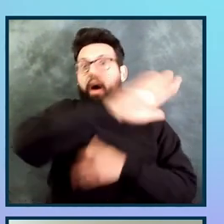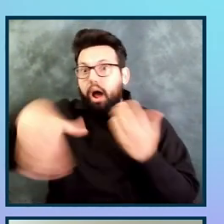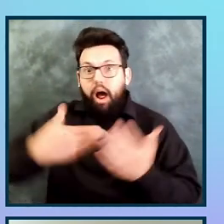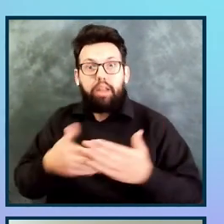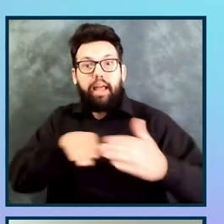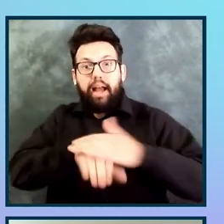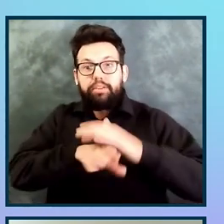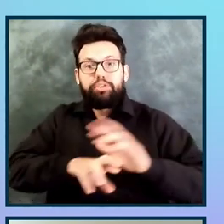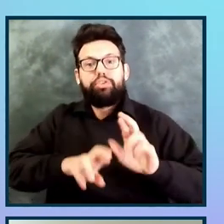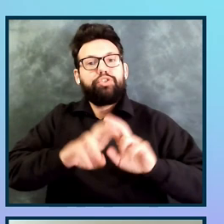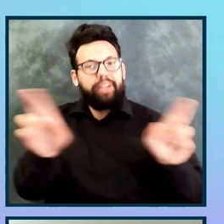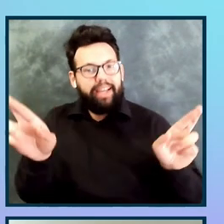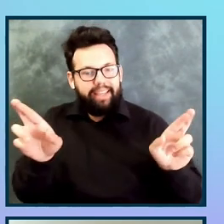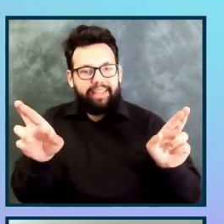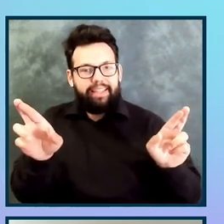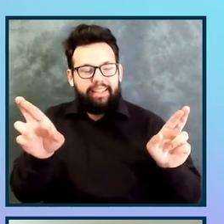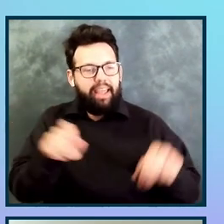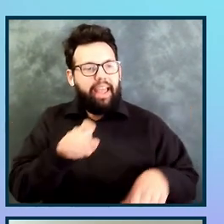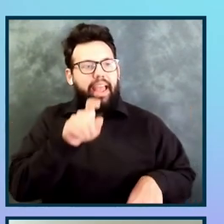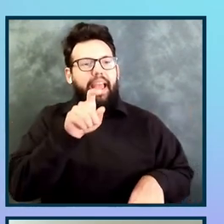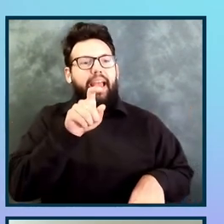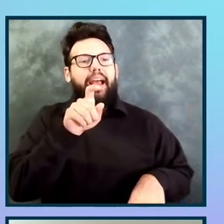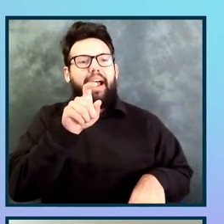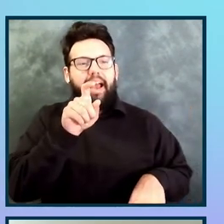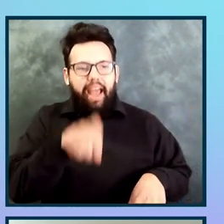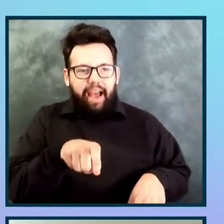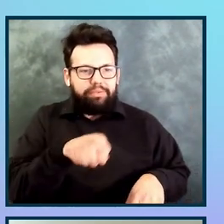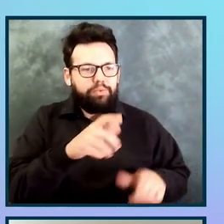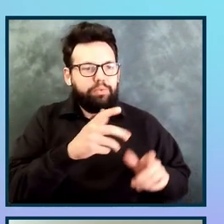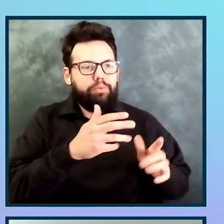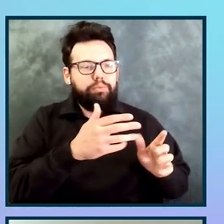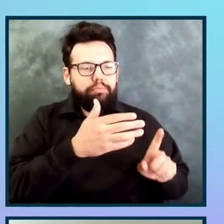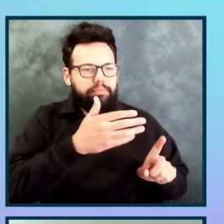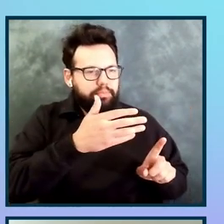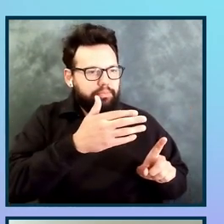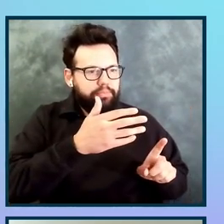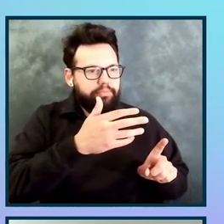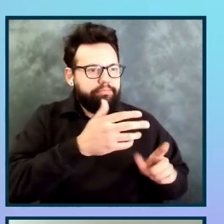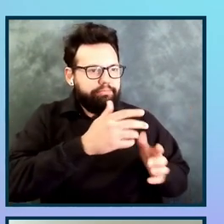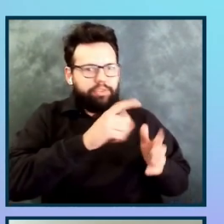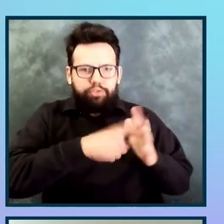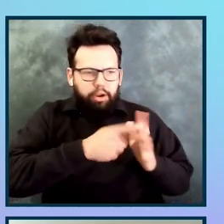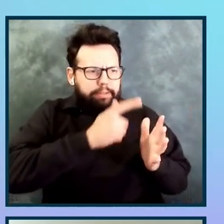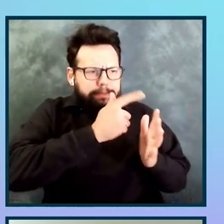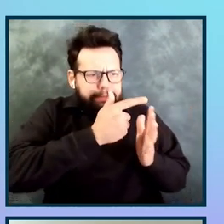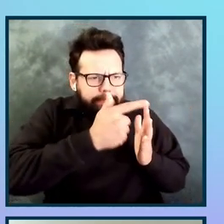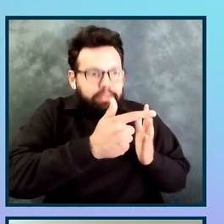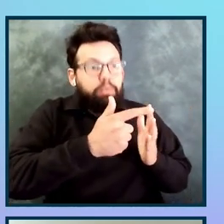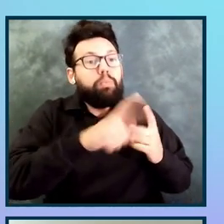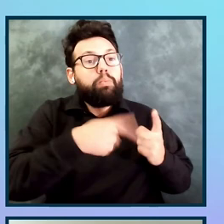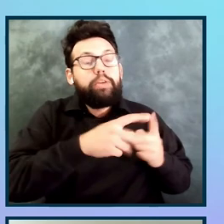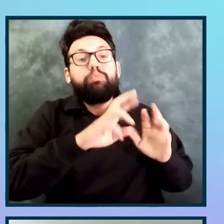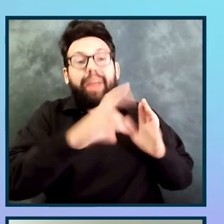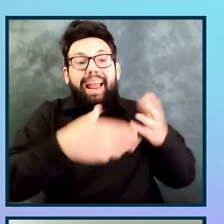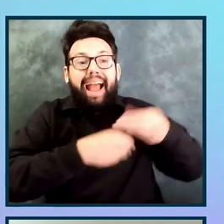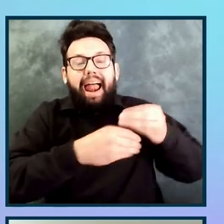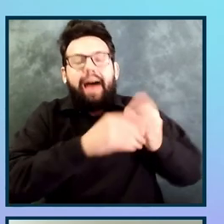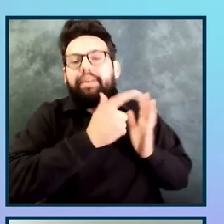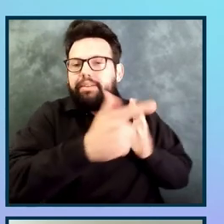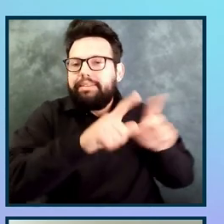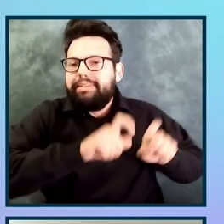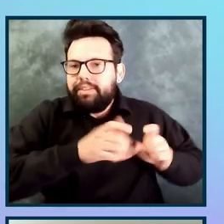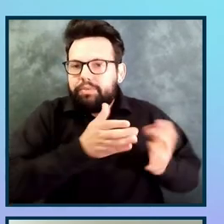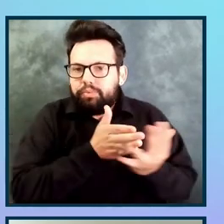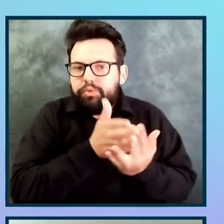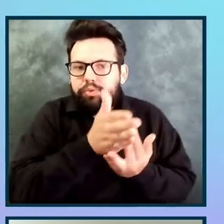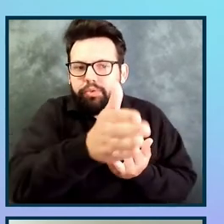to, you know, remove that dependency and decouple certain things. And in August 2021, the audit was complete. And I think